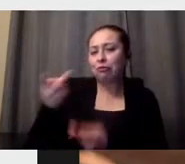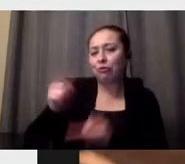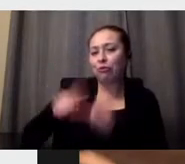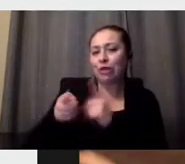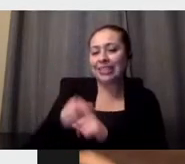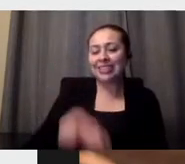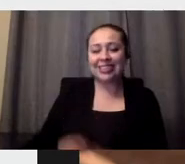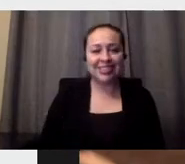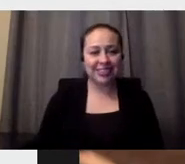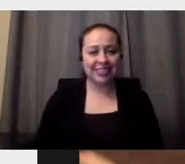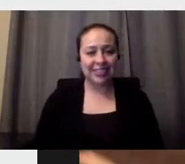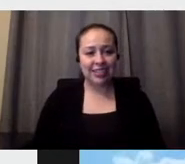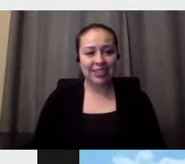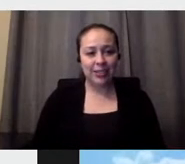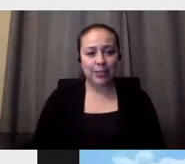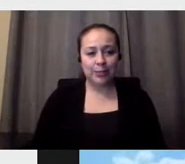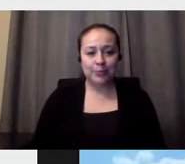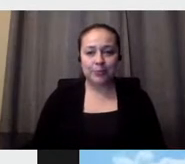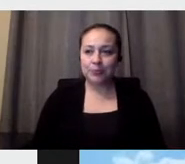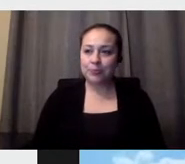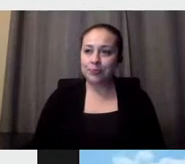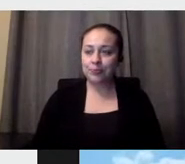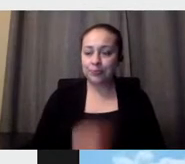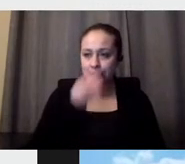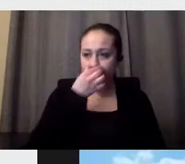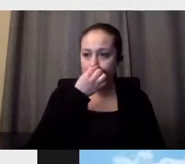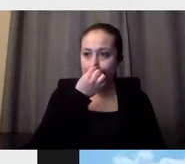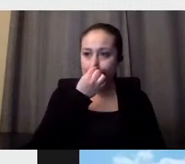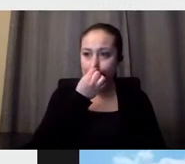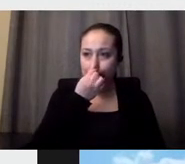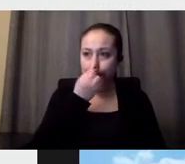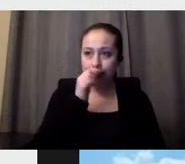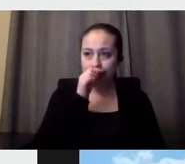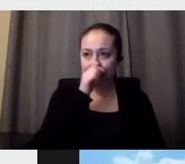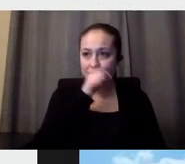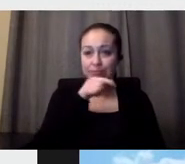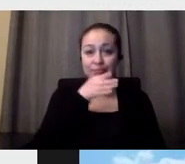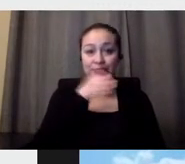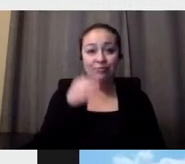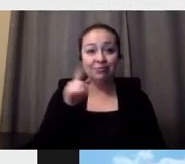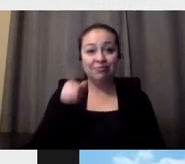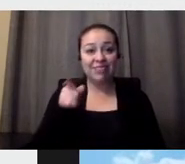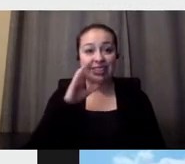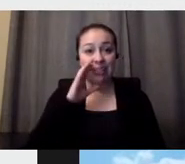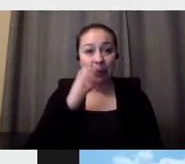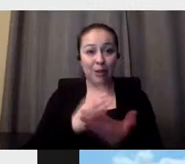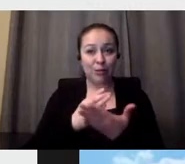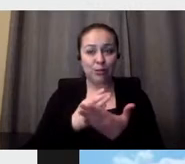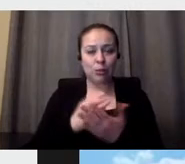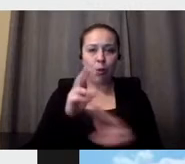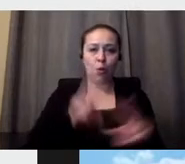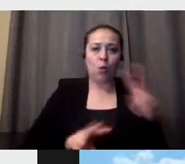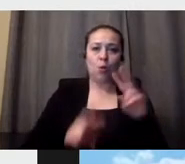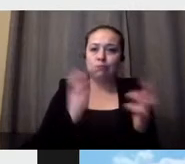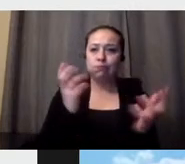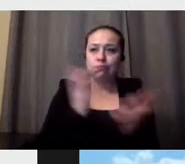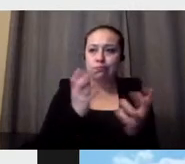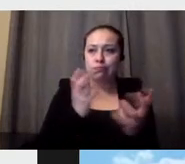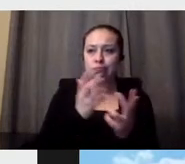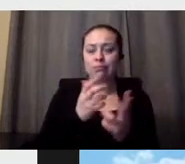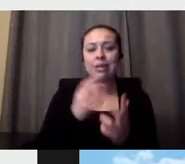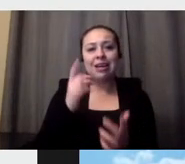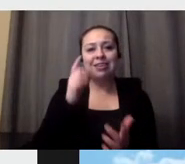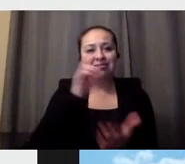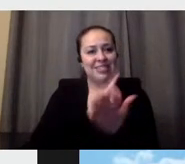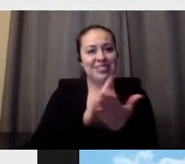And this was something that when you look at it, you know that the design was